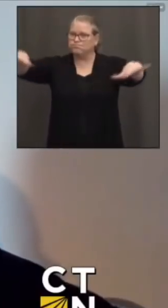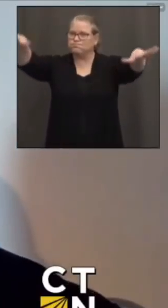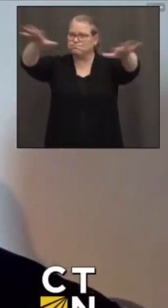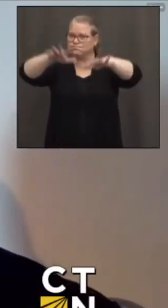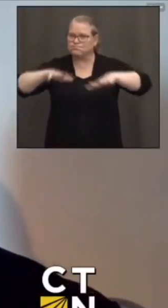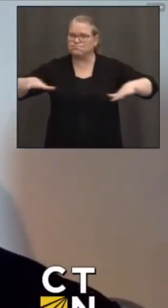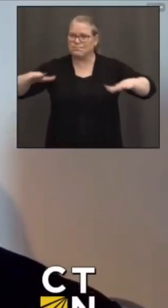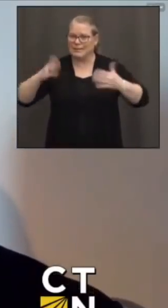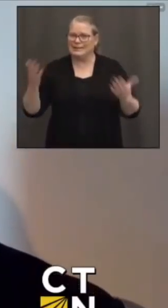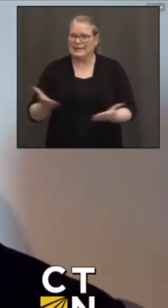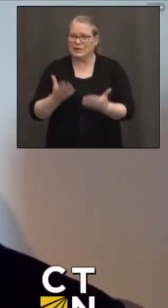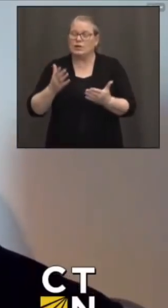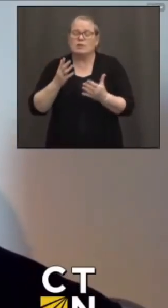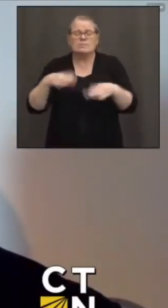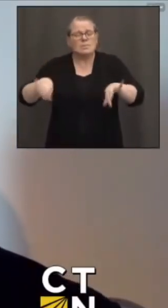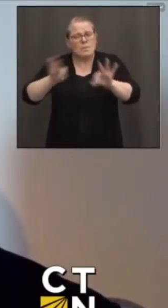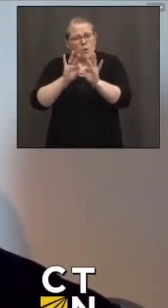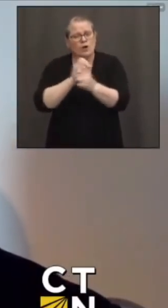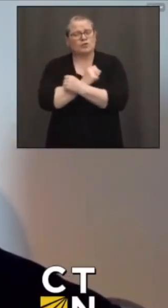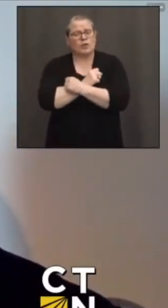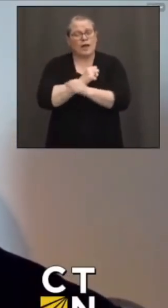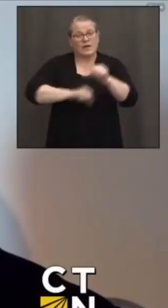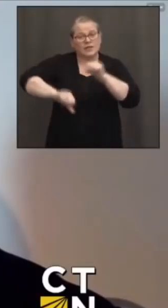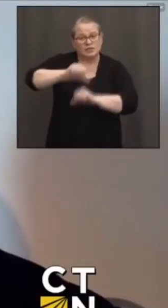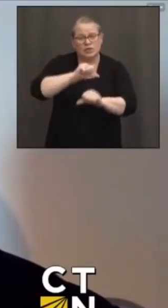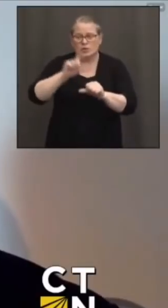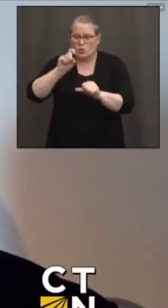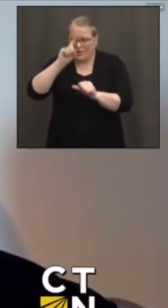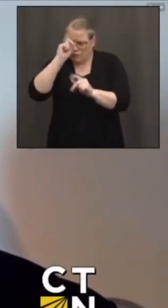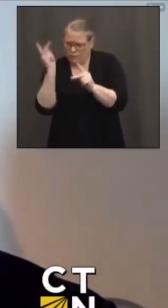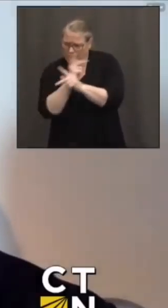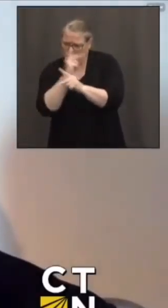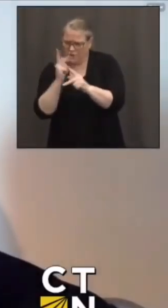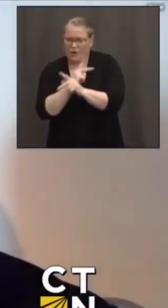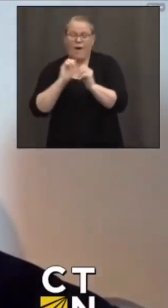and we've got to come together and figure out how to do this.